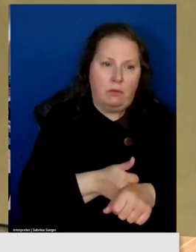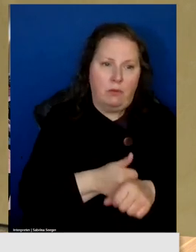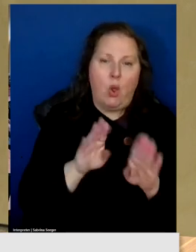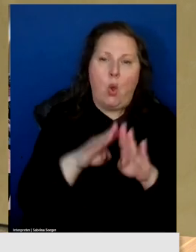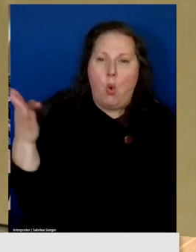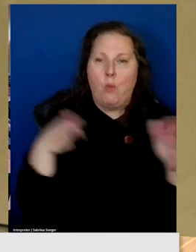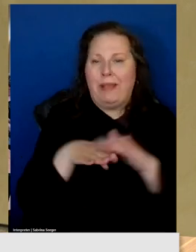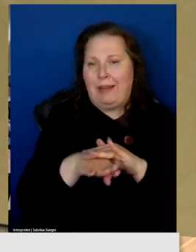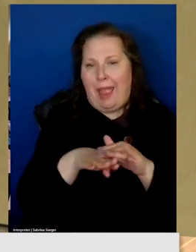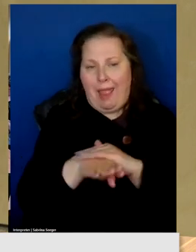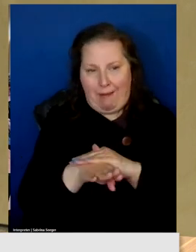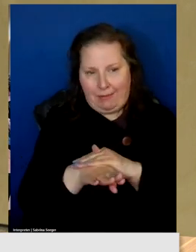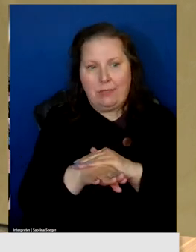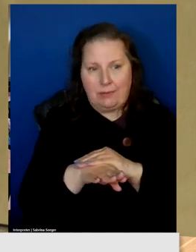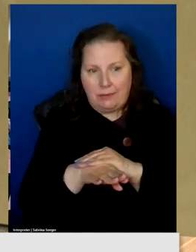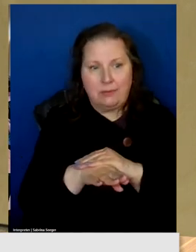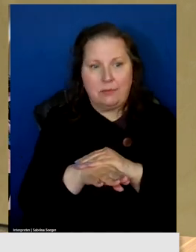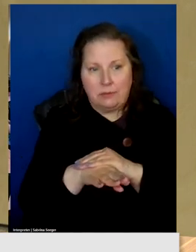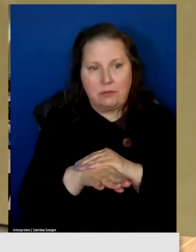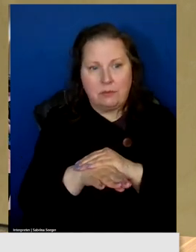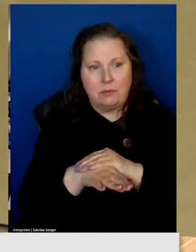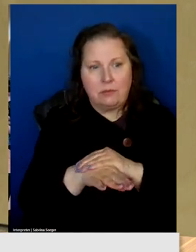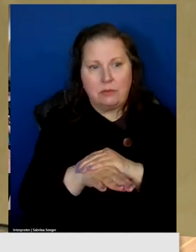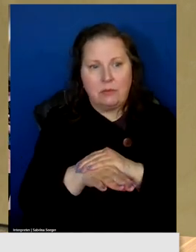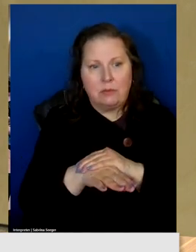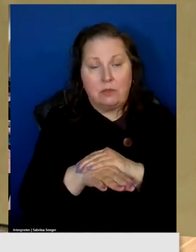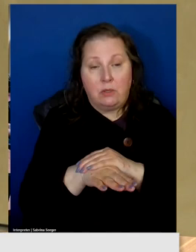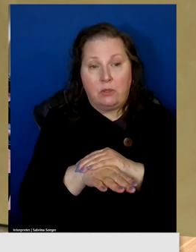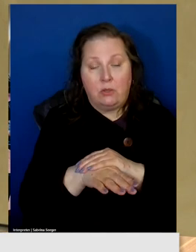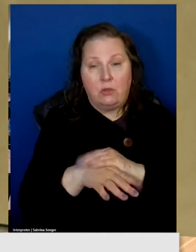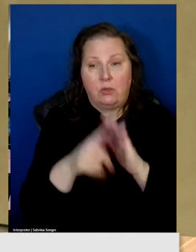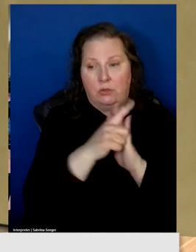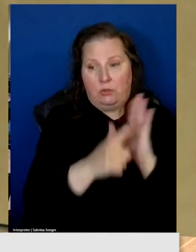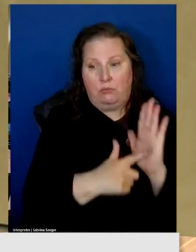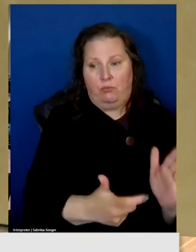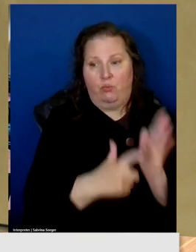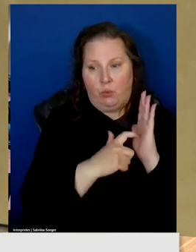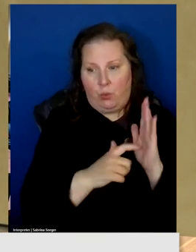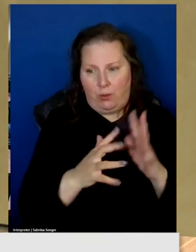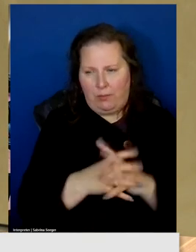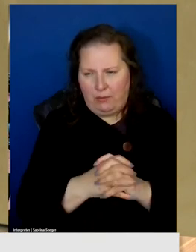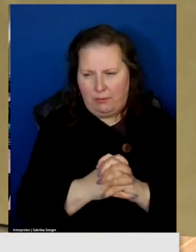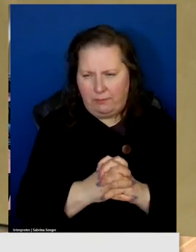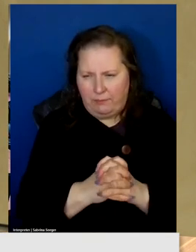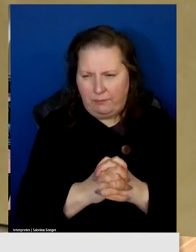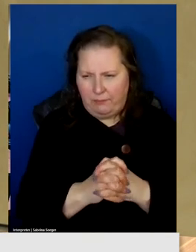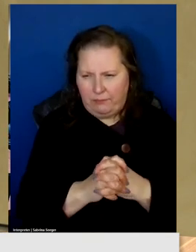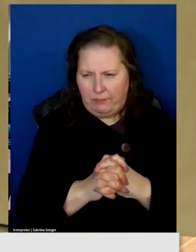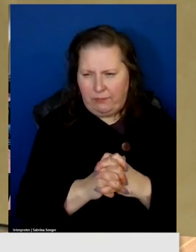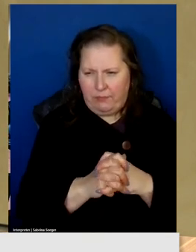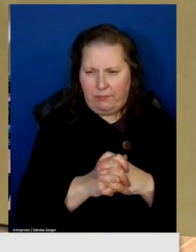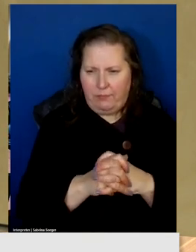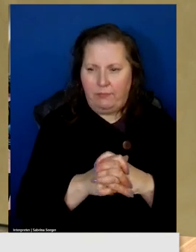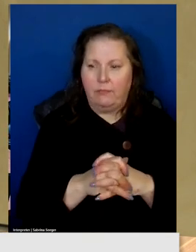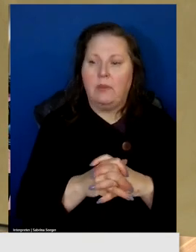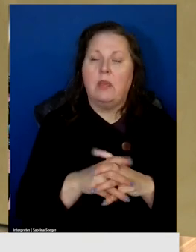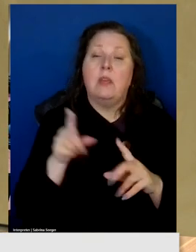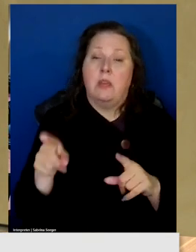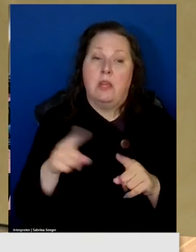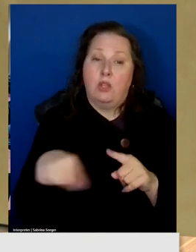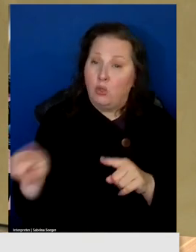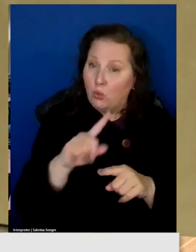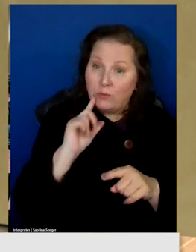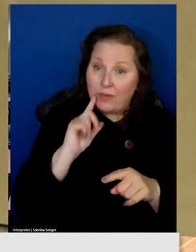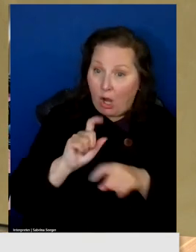access, uh, statutory requirement. I mean, have y'all not called your